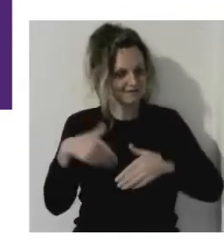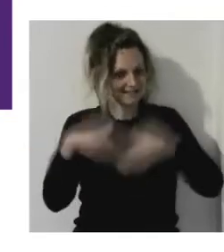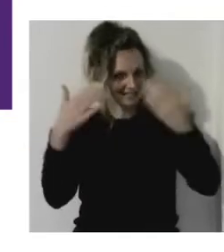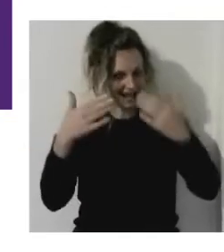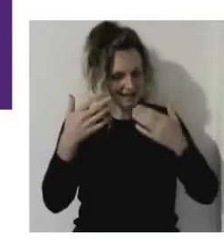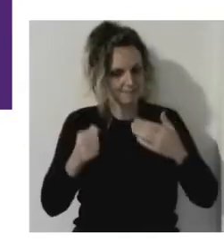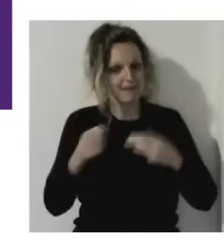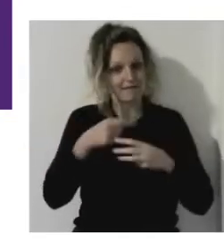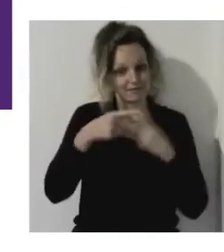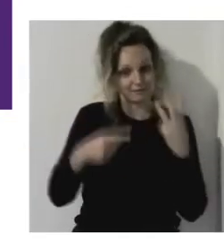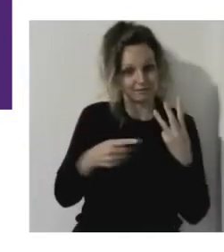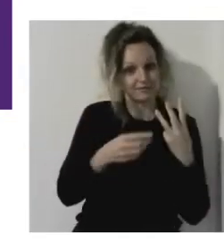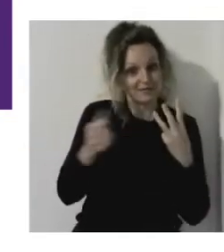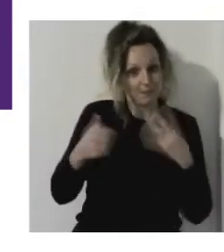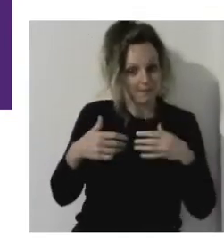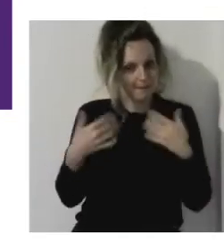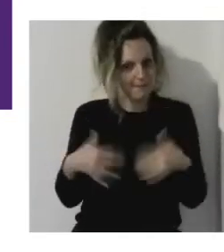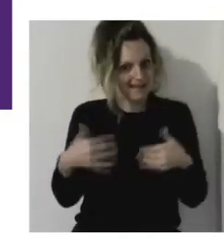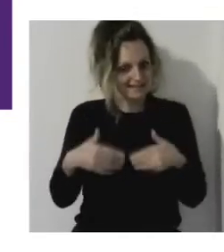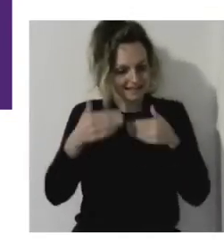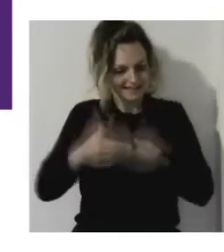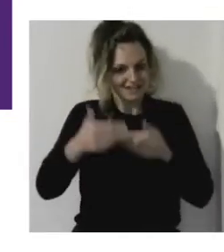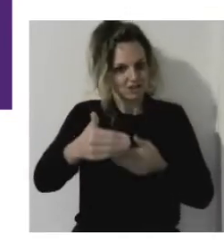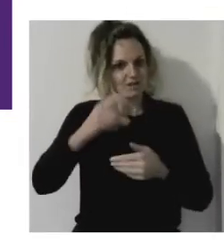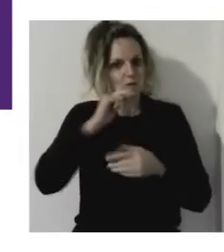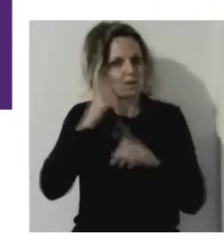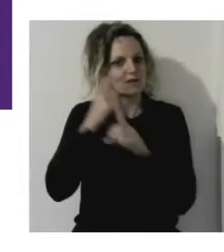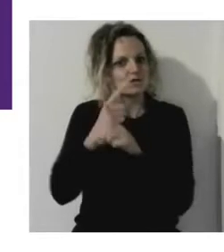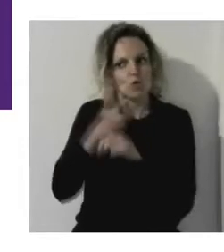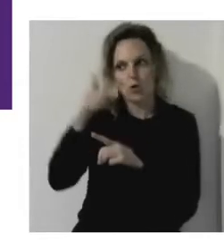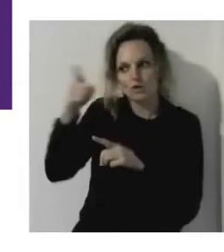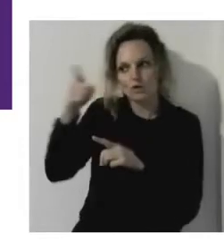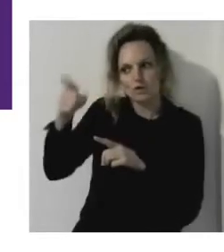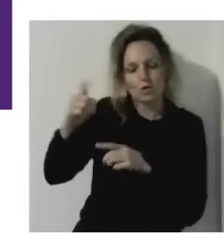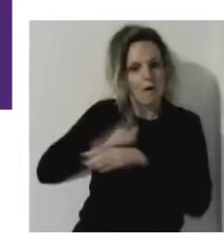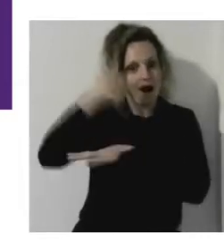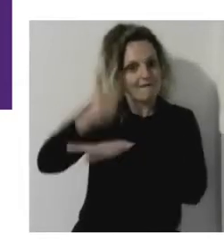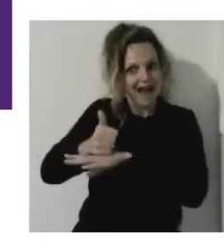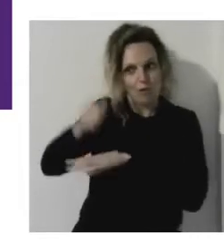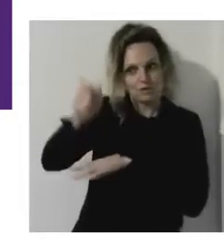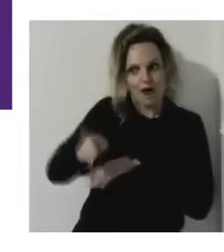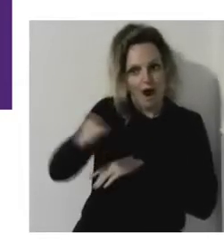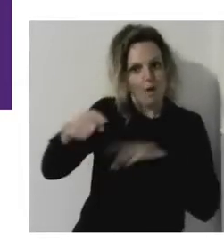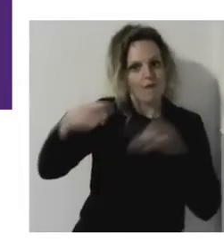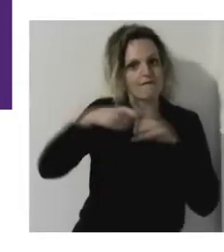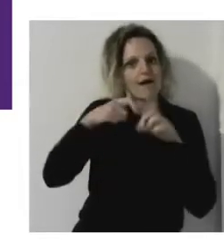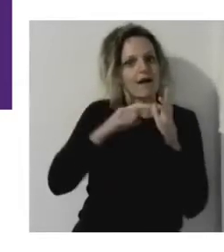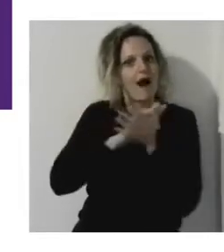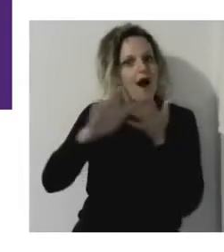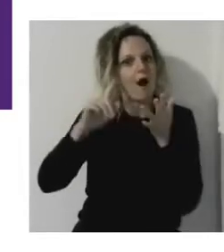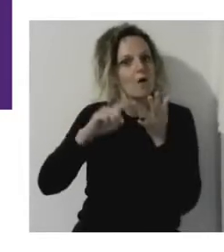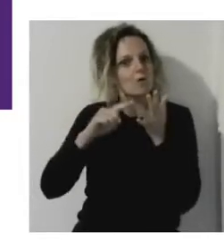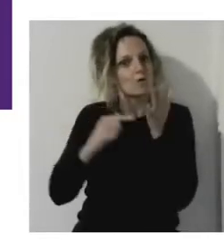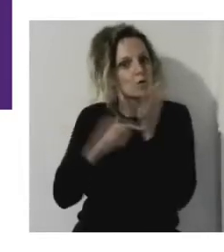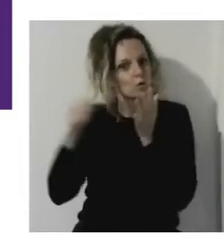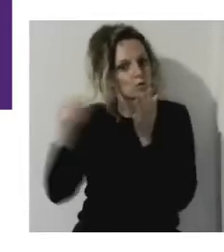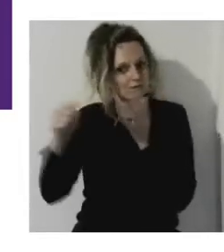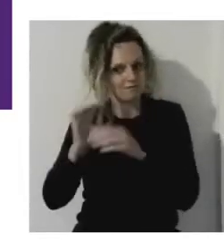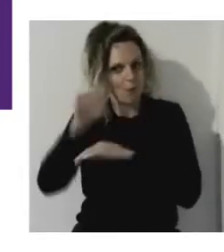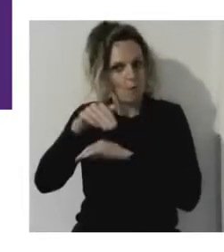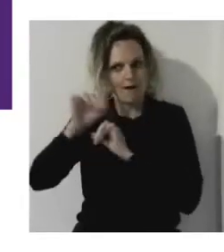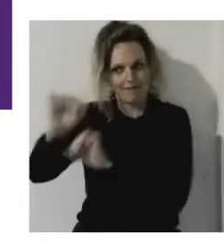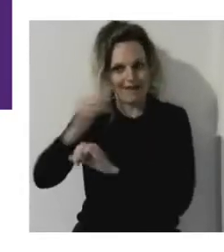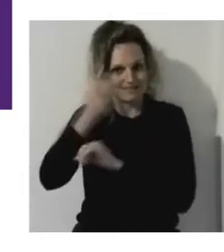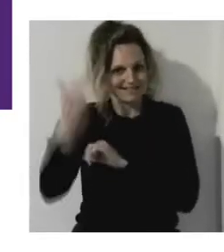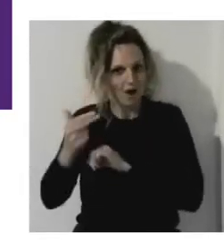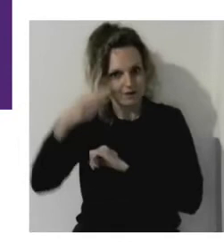to the founder of Kahoot about how they built a unicorn using inclusive design. We're going to be speaking to Valuable 500 about the work they're doing now beyond